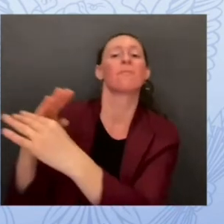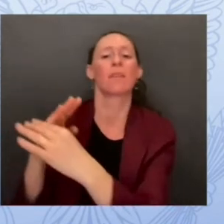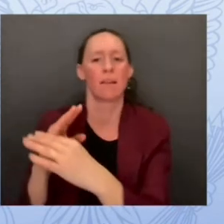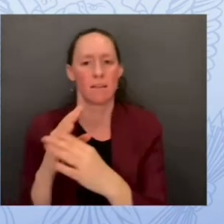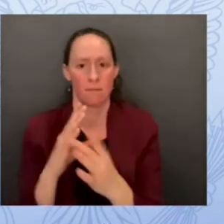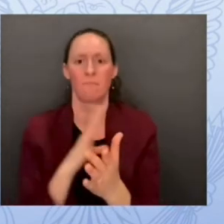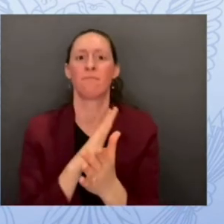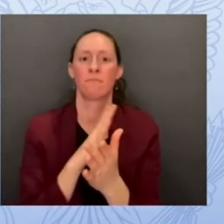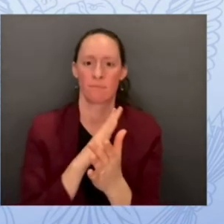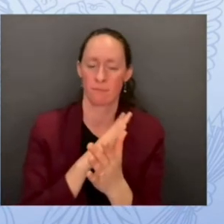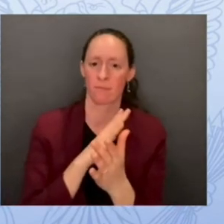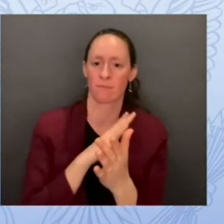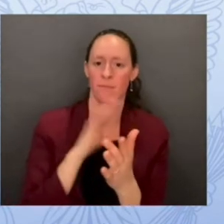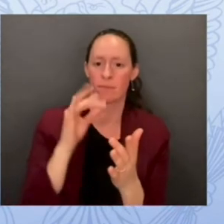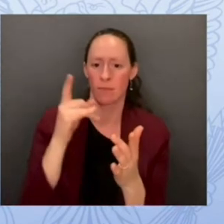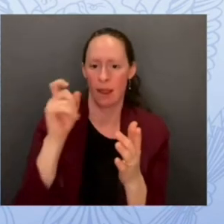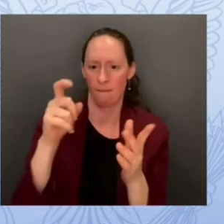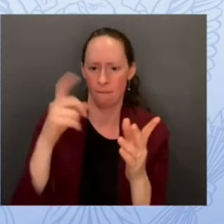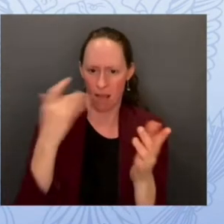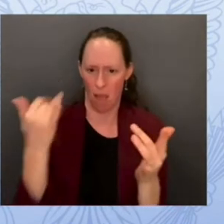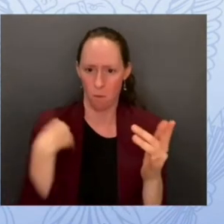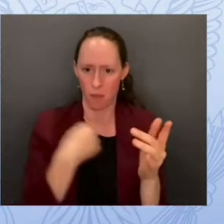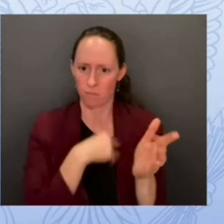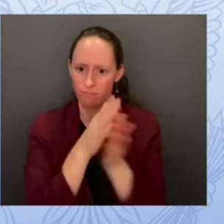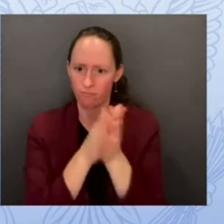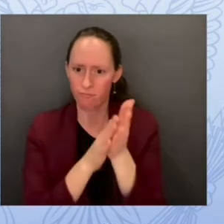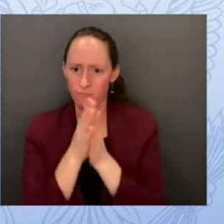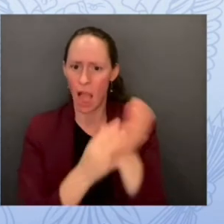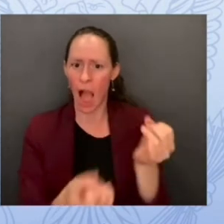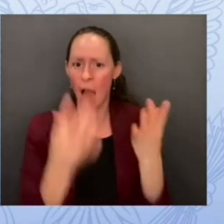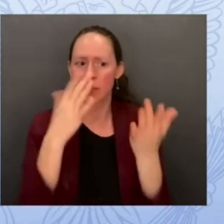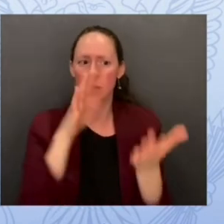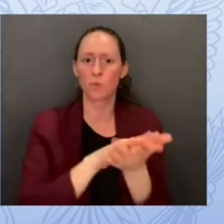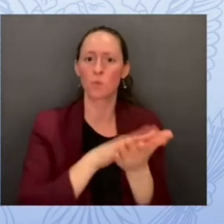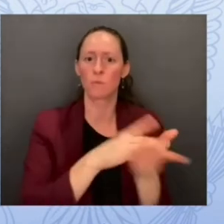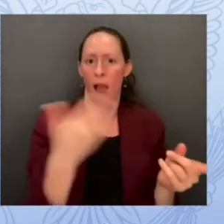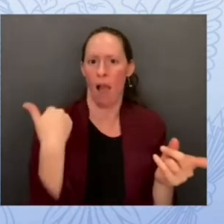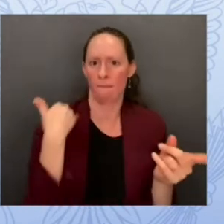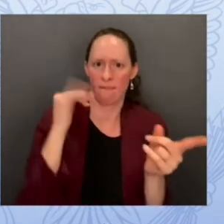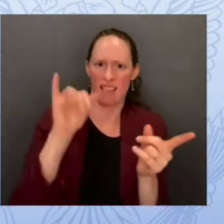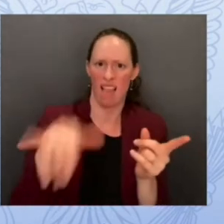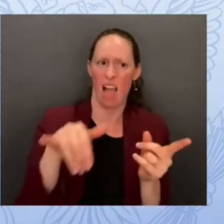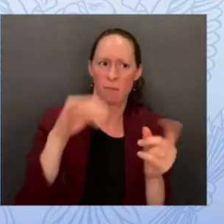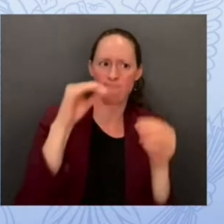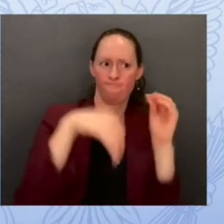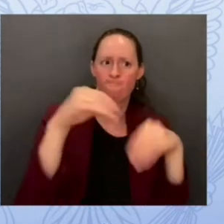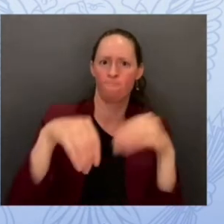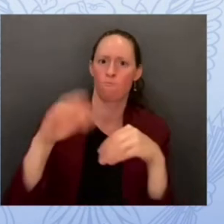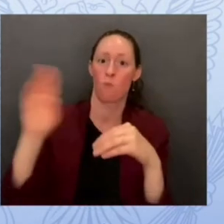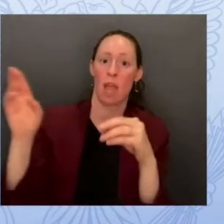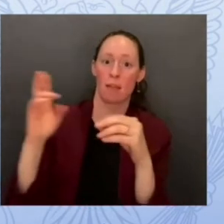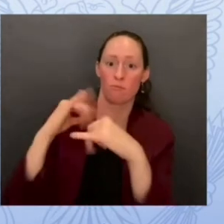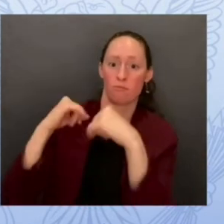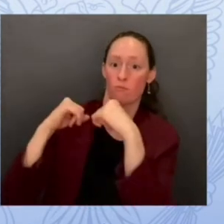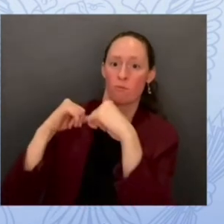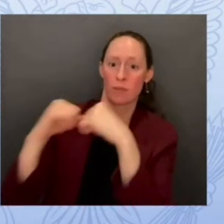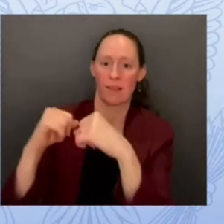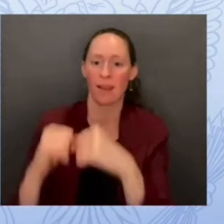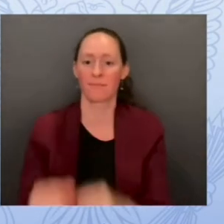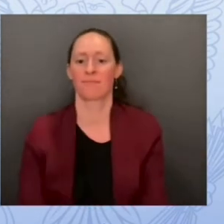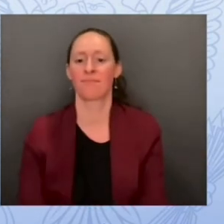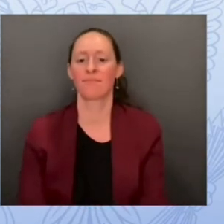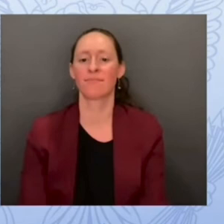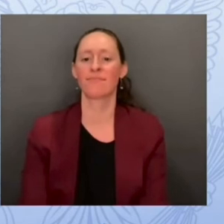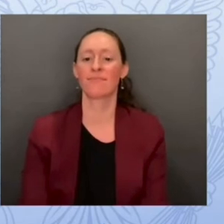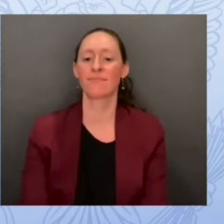now are behind that protective barrier so with that we'd like to turn to hardeep gulati the ceo of power school welcome